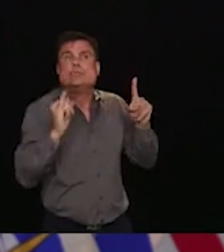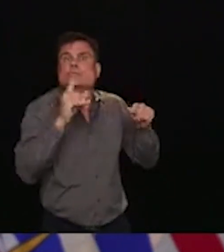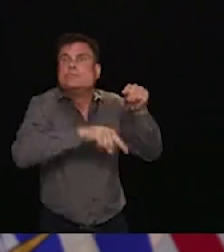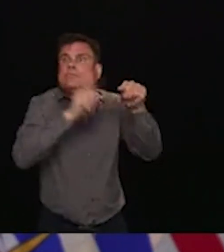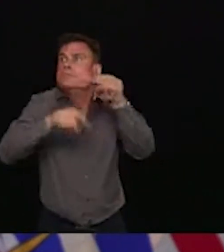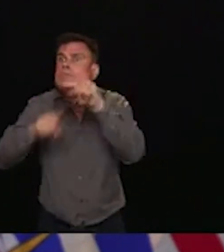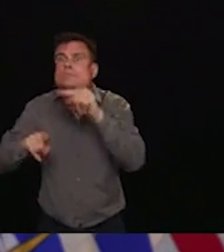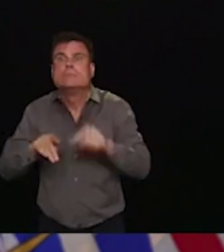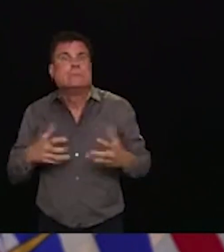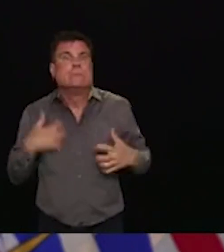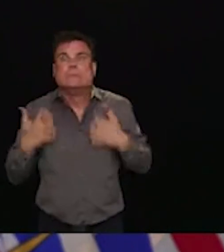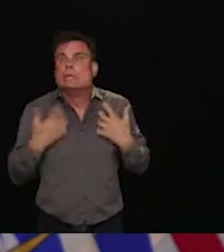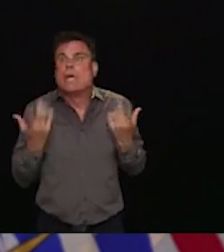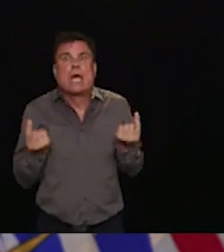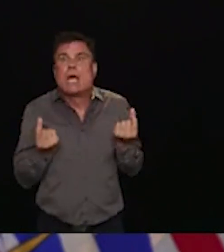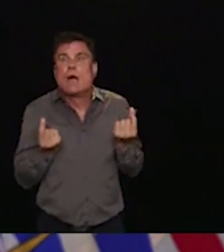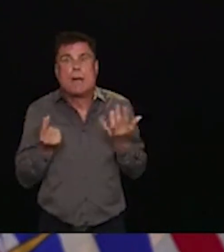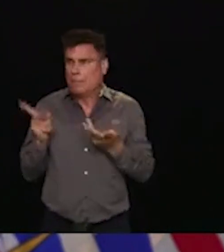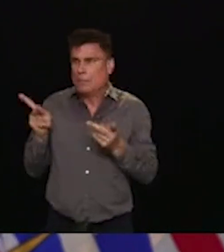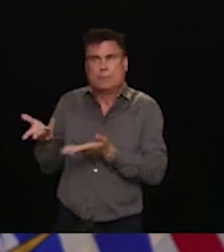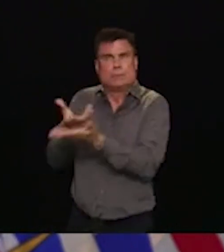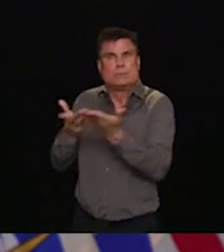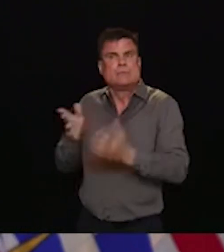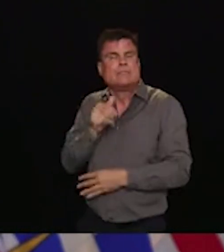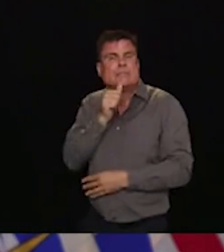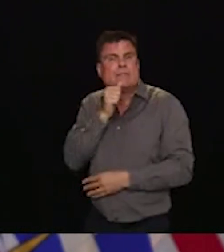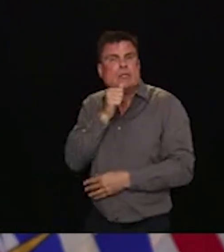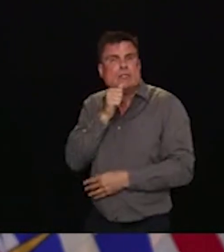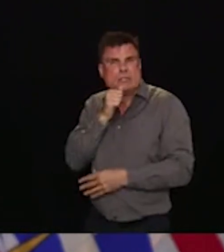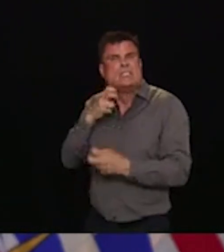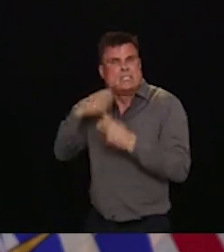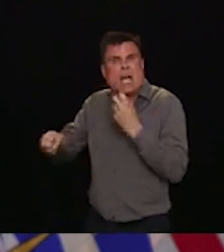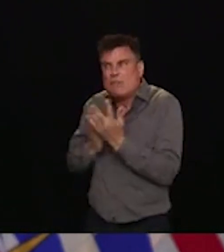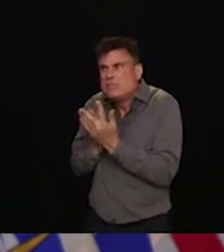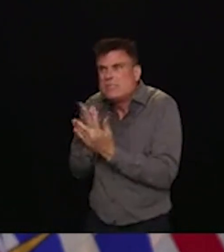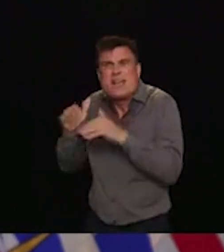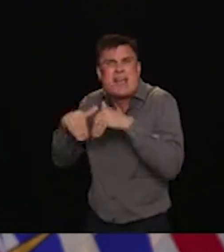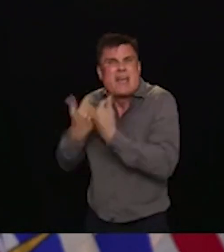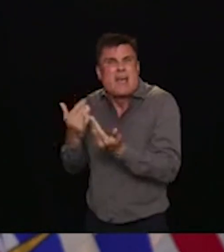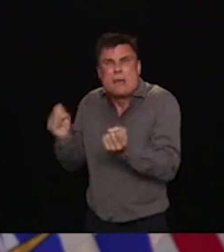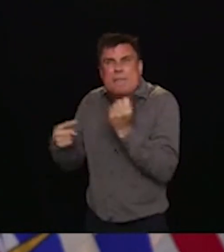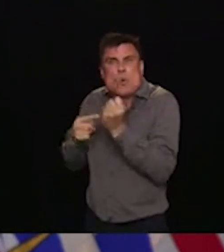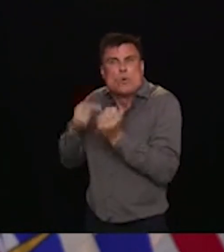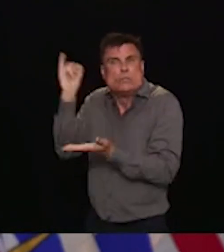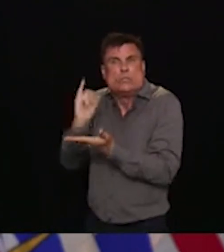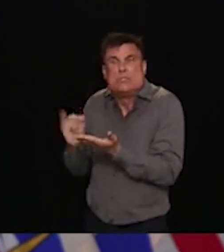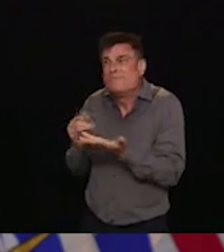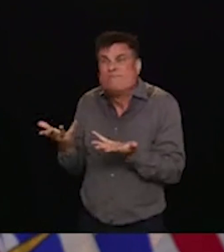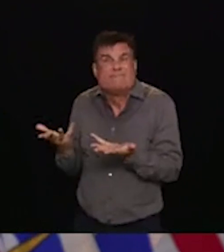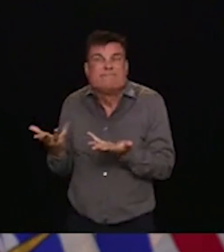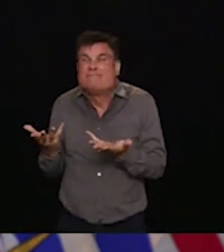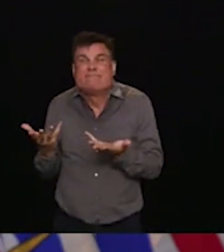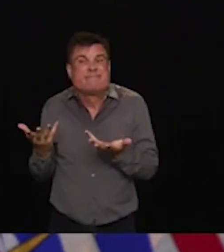their ability to keep their home or to maintain it. This is an issue that has been growing for a number of months and it's one that has been felt in